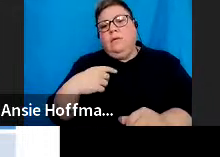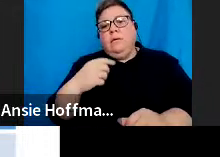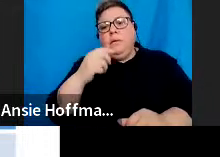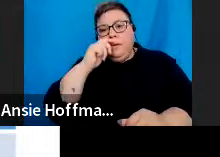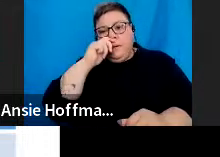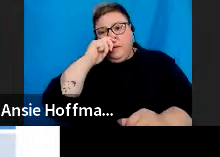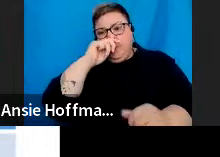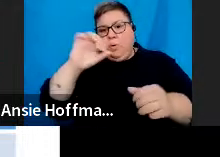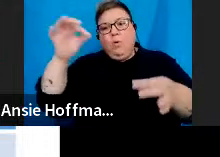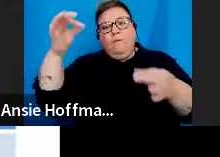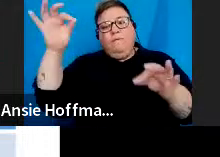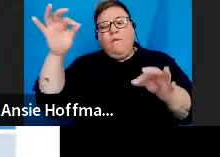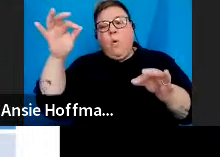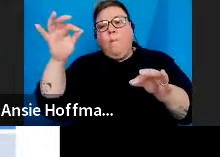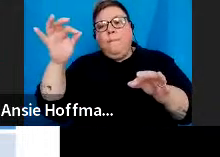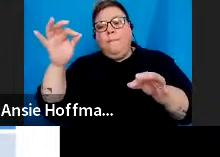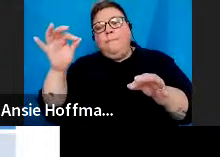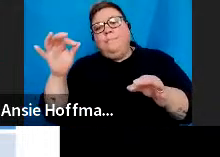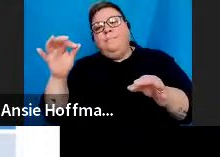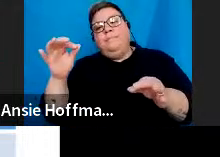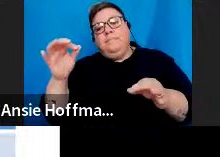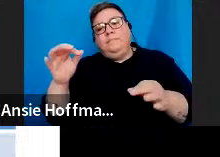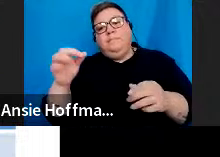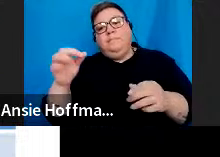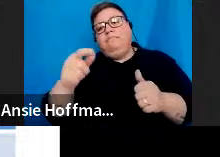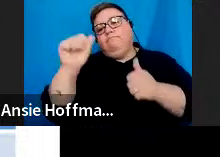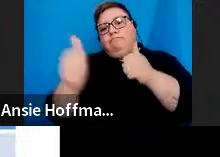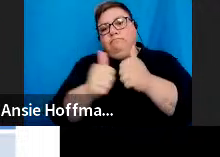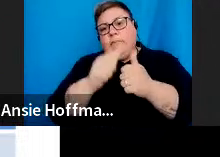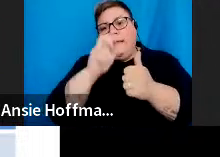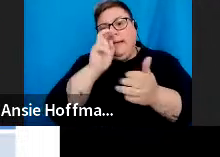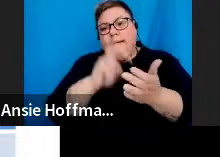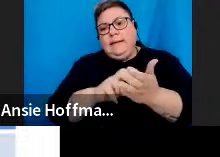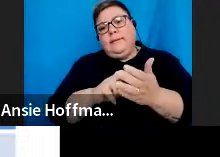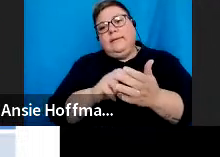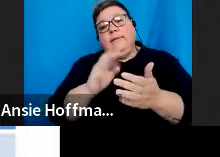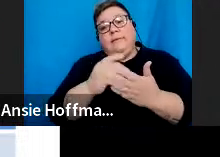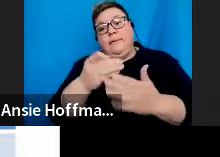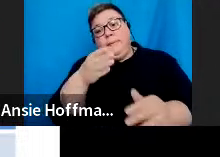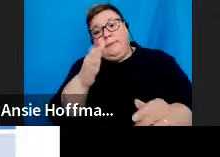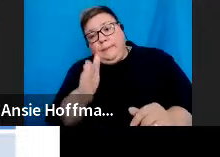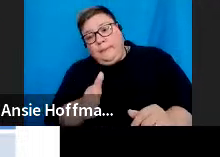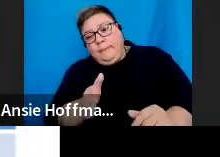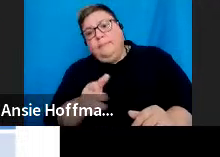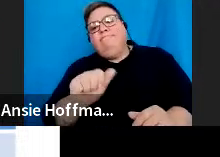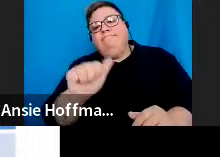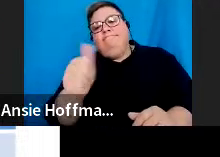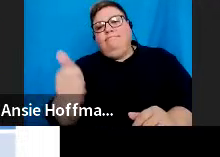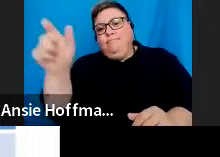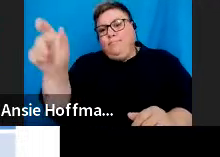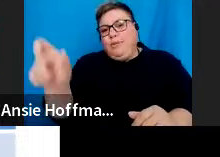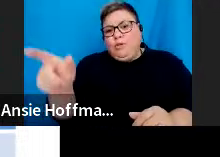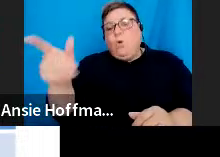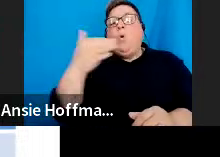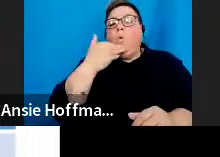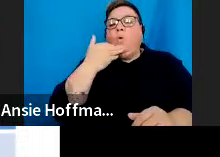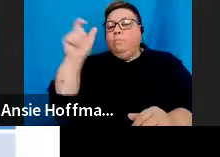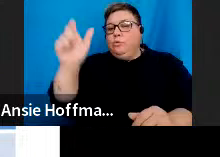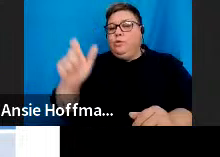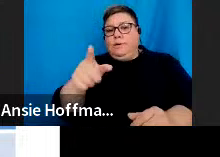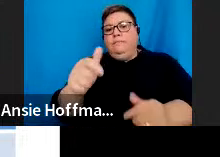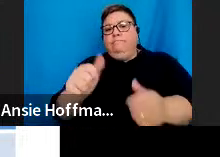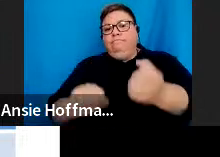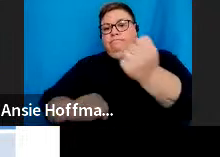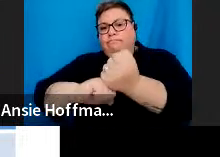be used to acknowledge the purchase of annuities from a registered long-term insurer or if transferred between registered